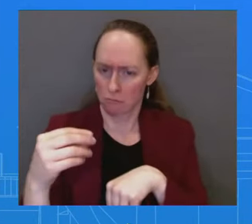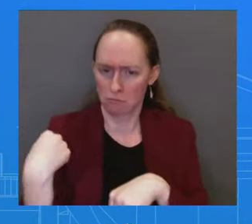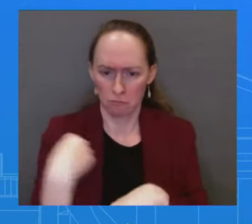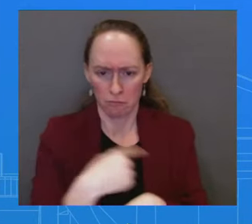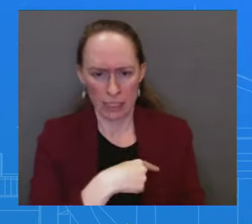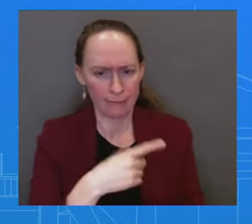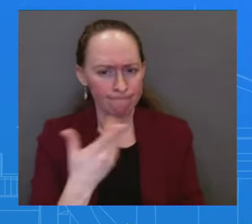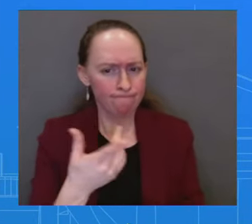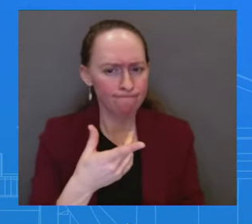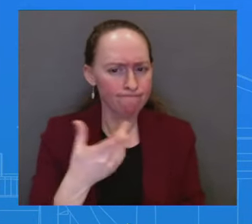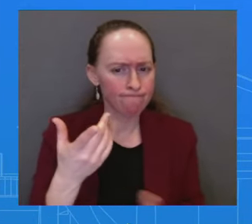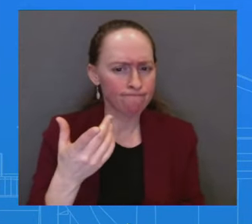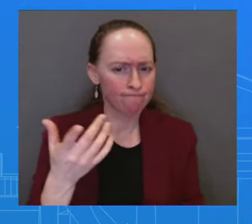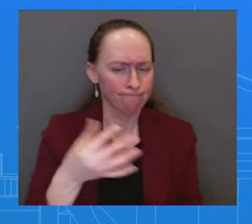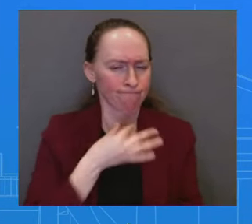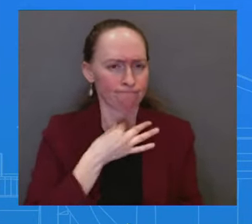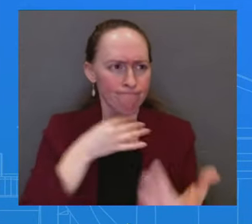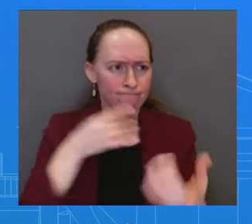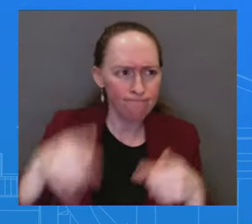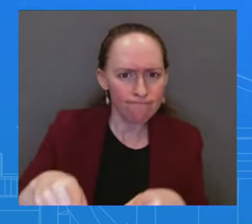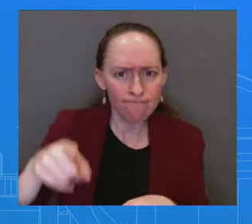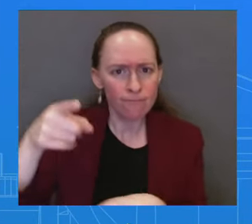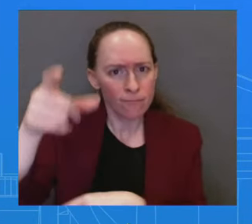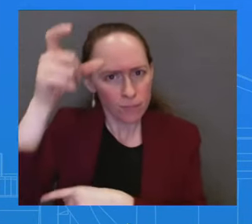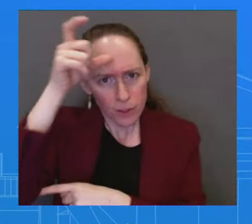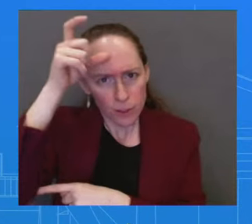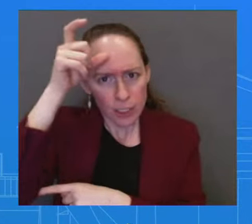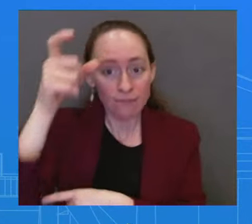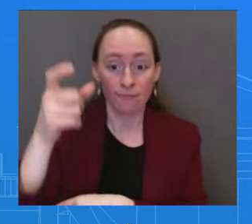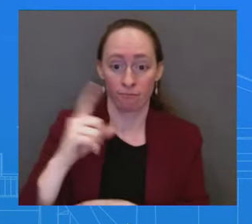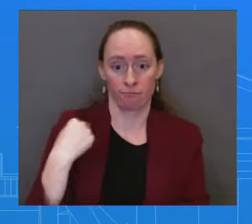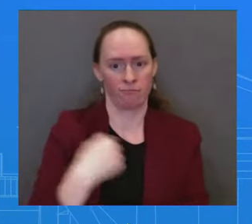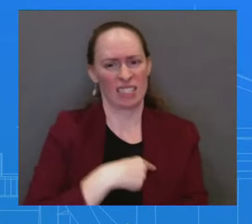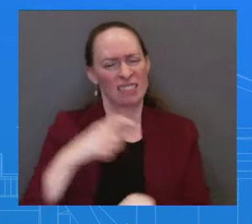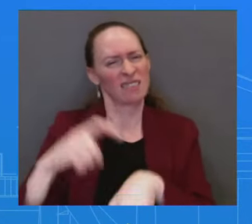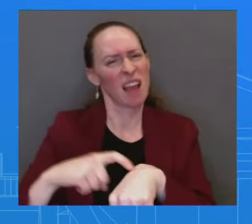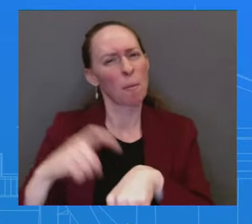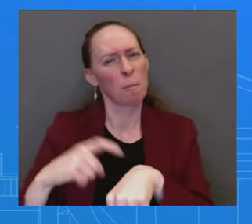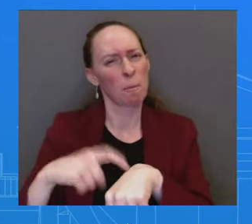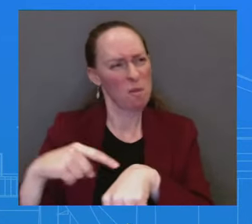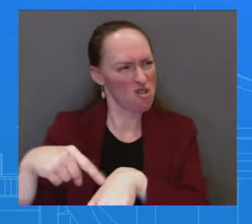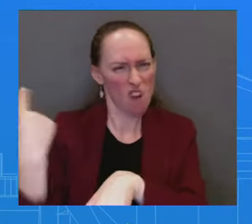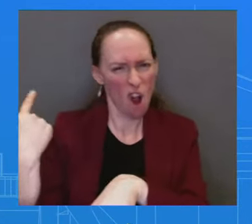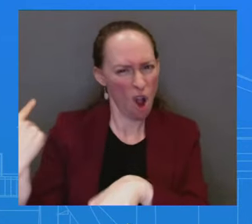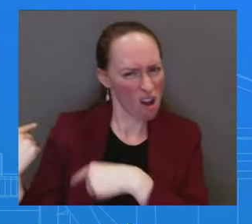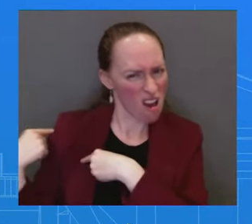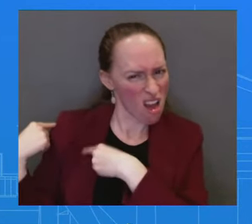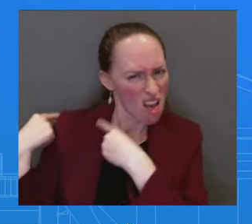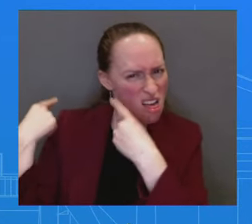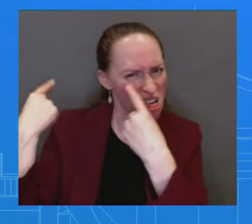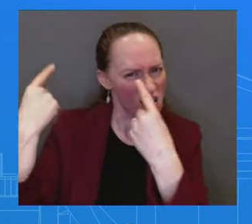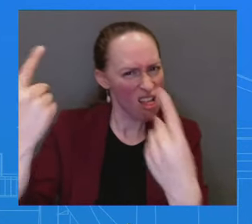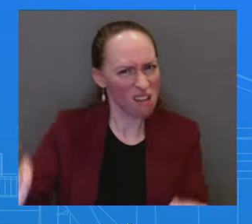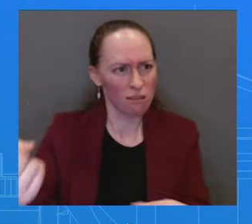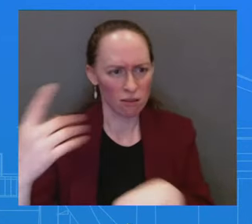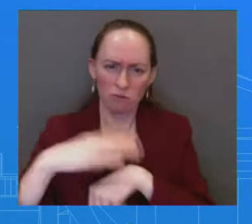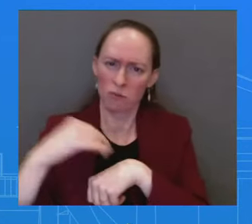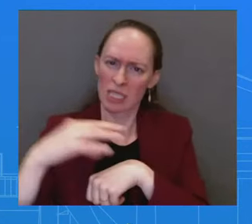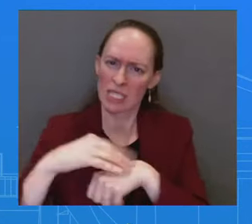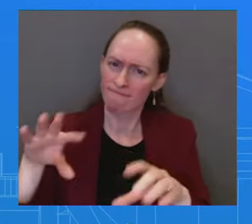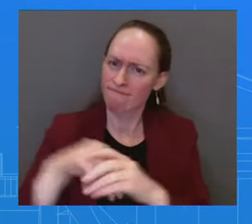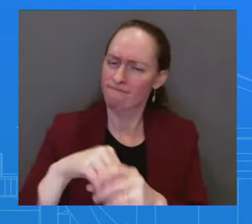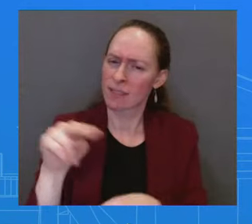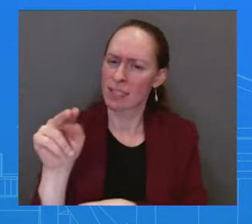a NATO ally. They have a modern, advanced military, one that we're very comfortable with, and they'll add real, significant military